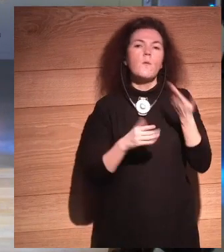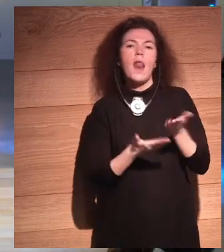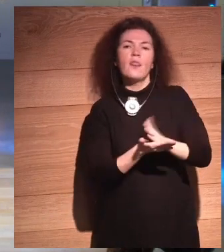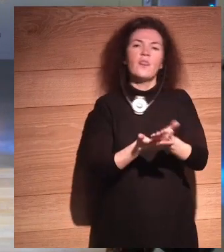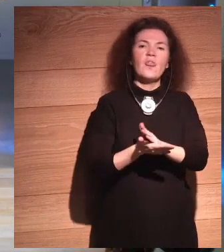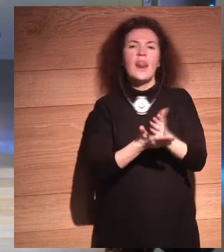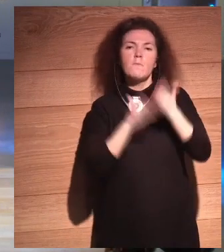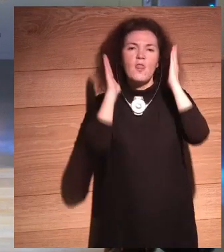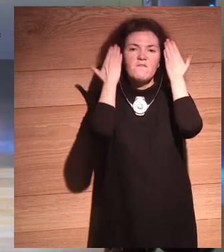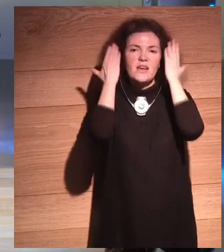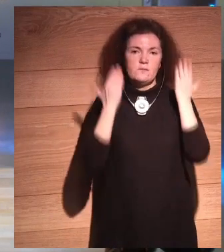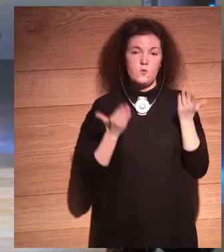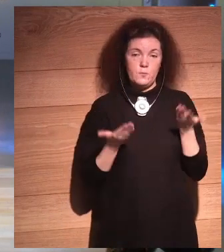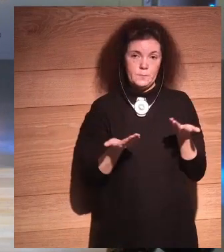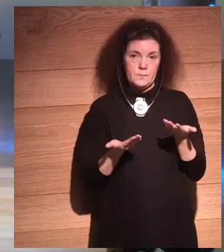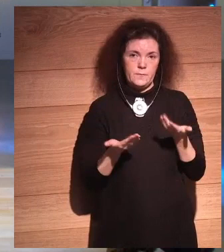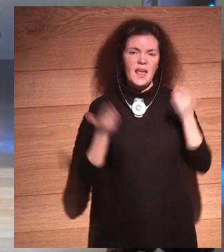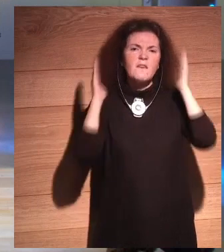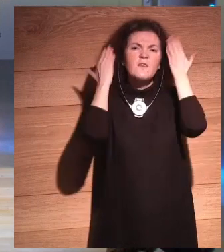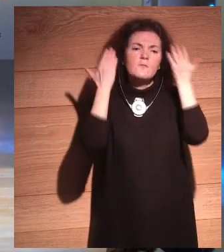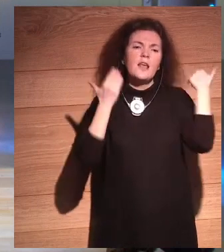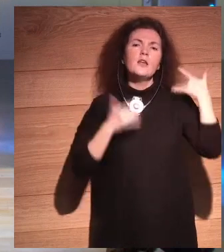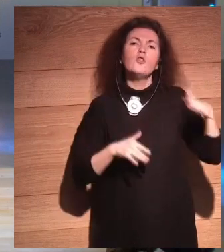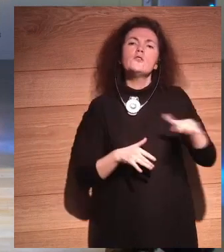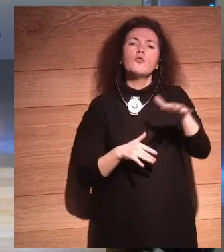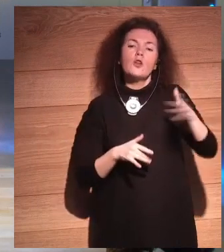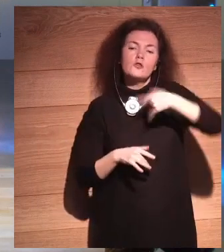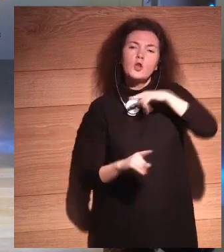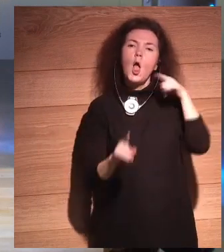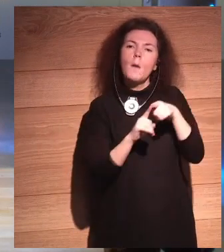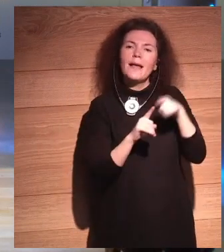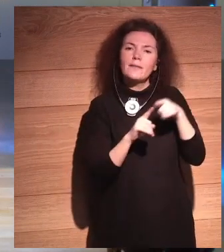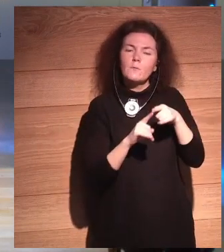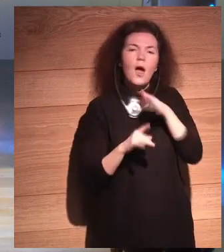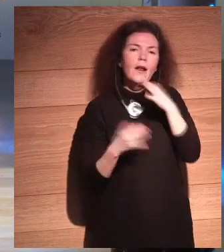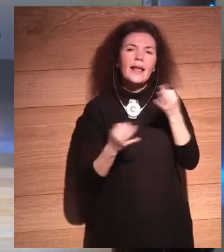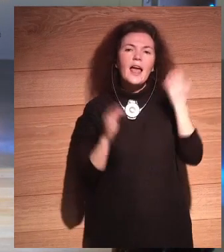Facebook was a place to where we had a purpose. Now Facebook has become its own purpose.